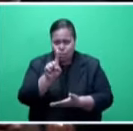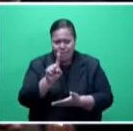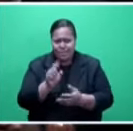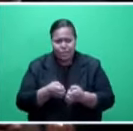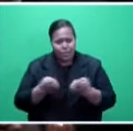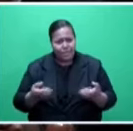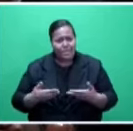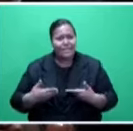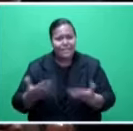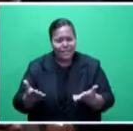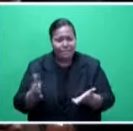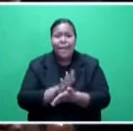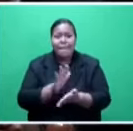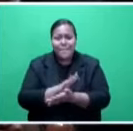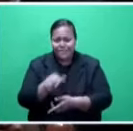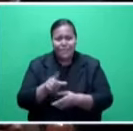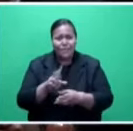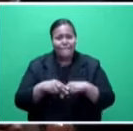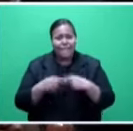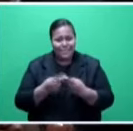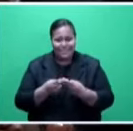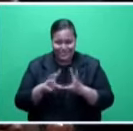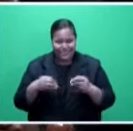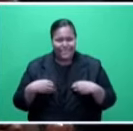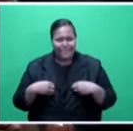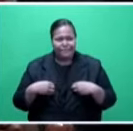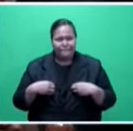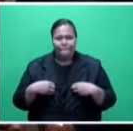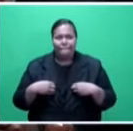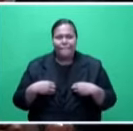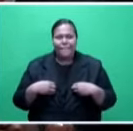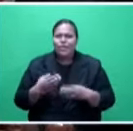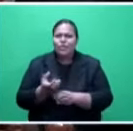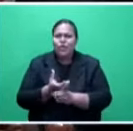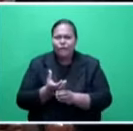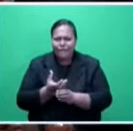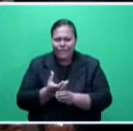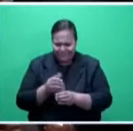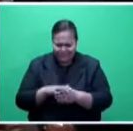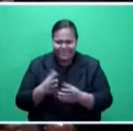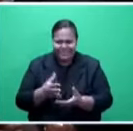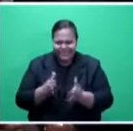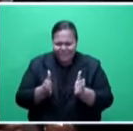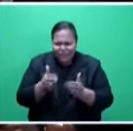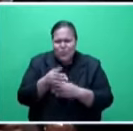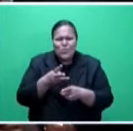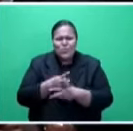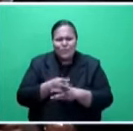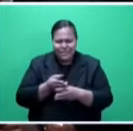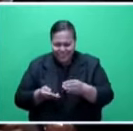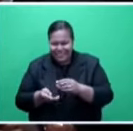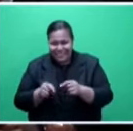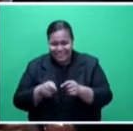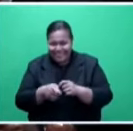very happily received by the villagers was a little wood-burning stove about so big. And upon inquiry, I was told